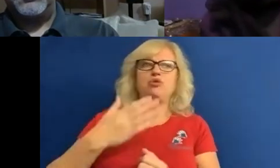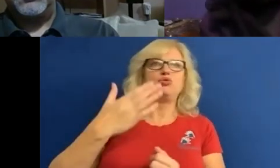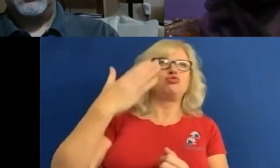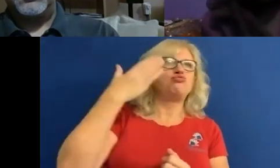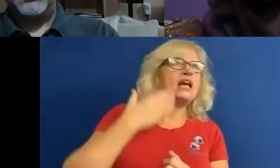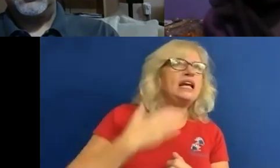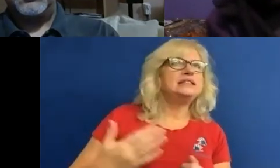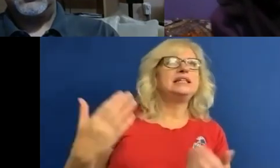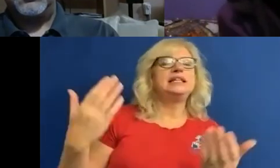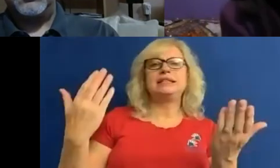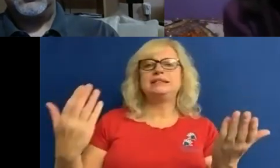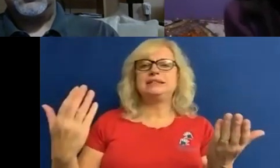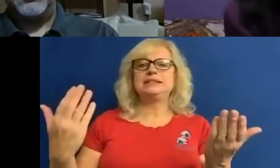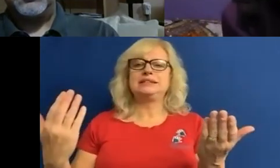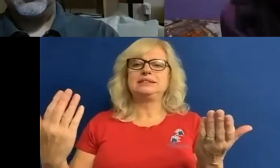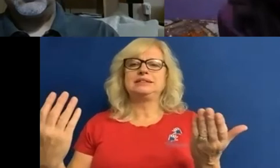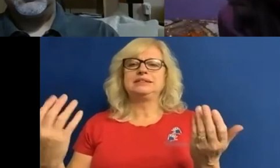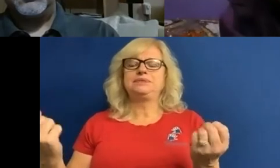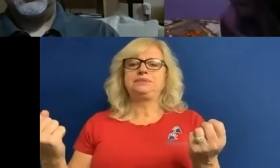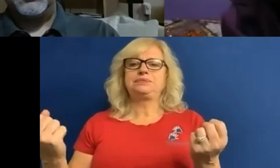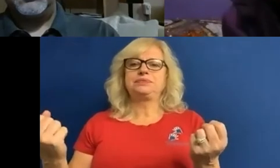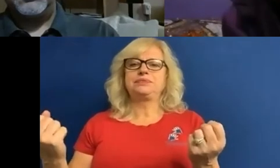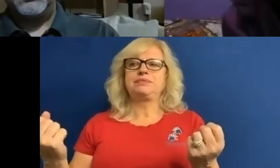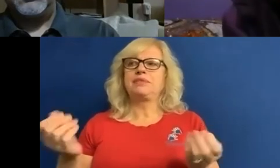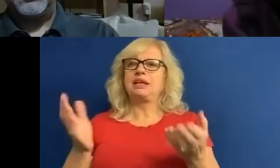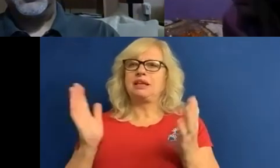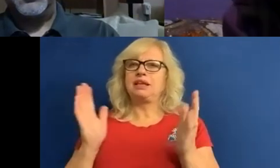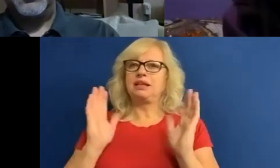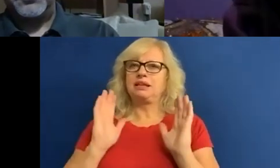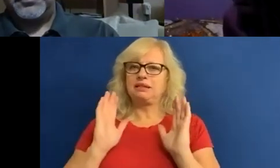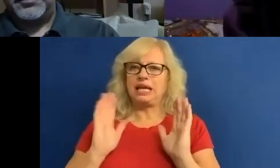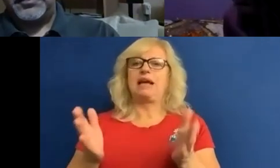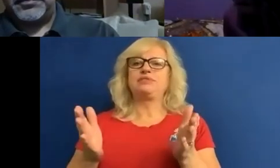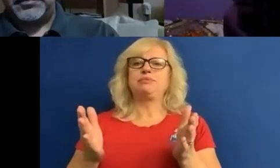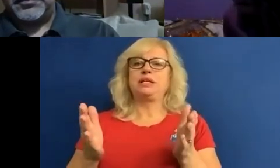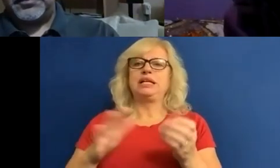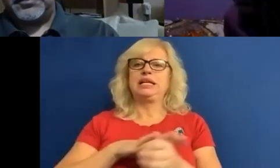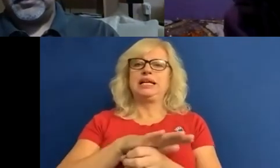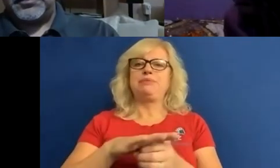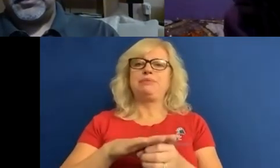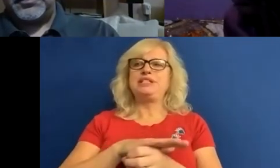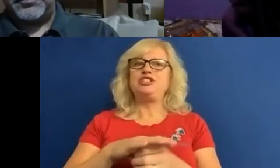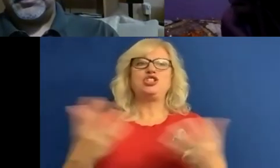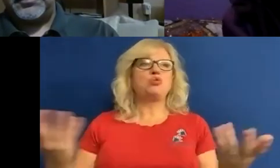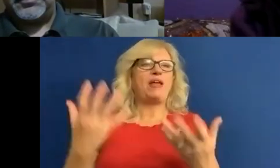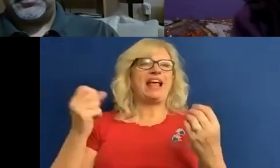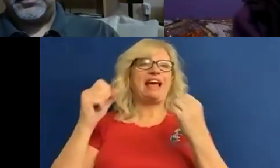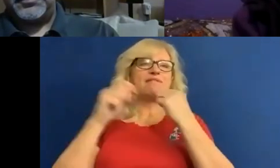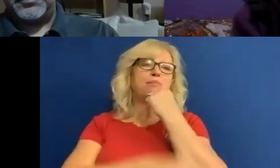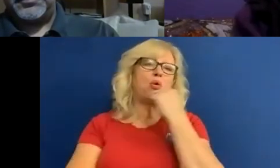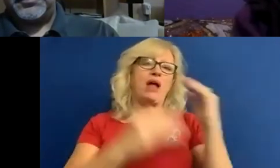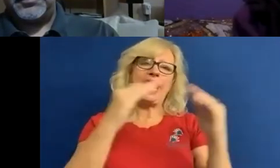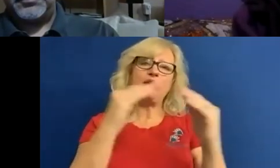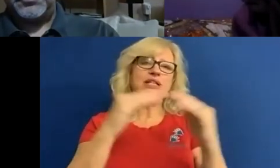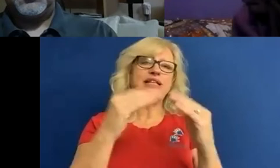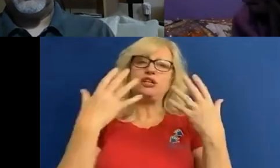because of people's race, that they have to be in certain positions where they're in poorer housing. They don't have access to the same